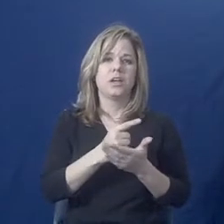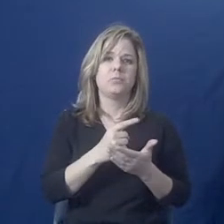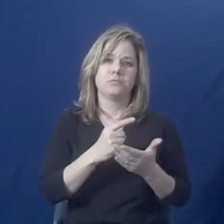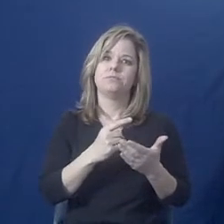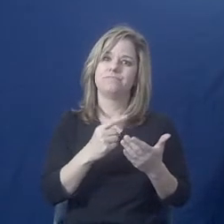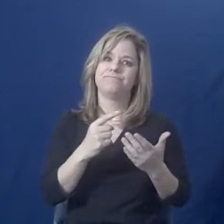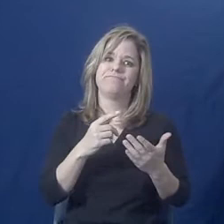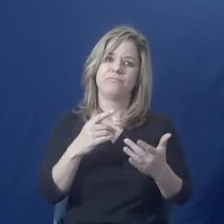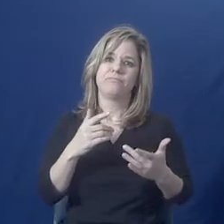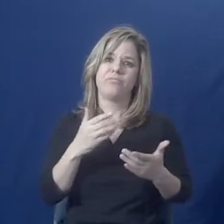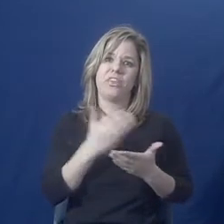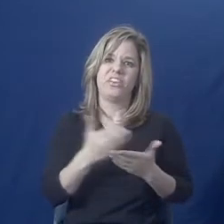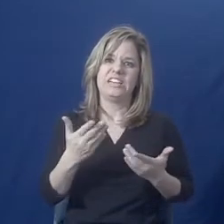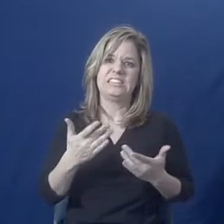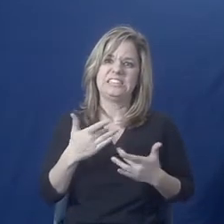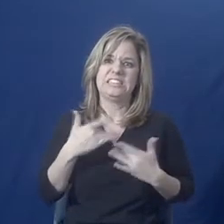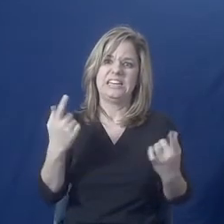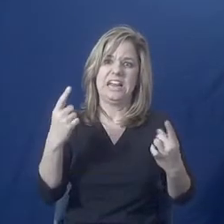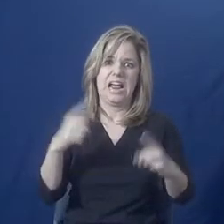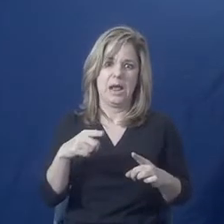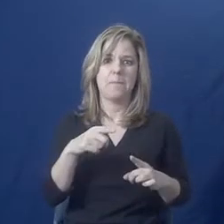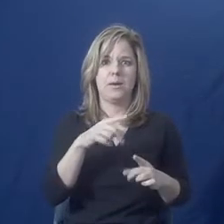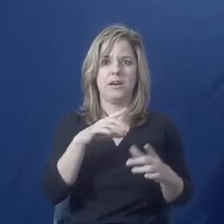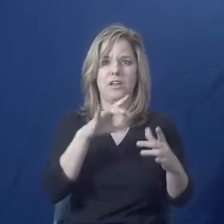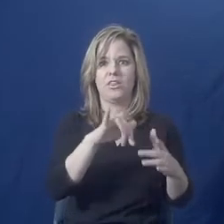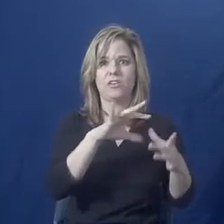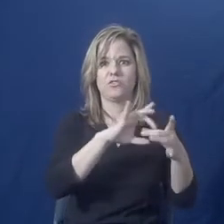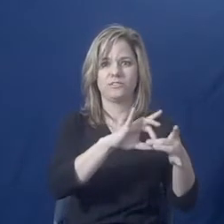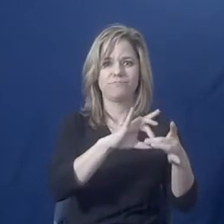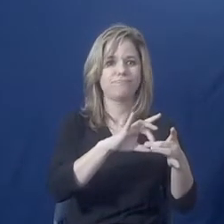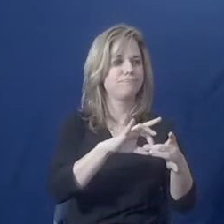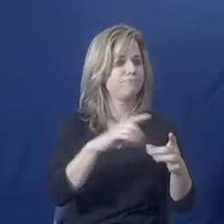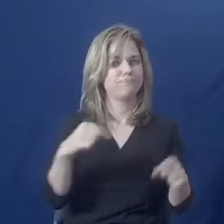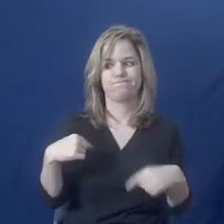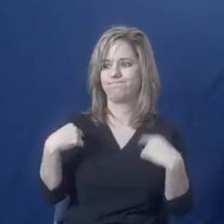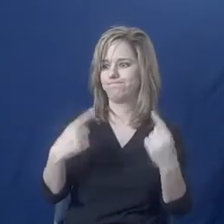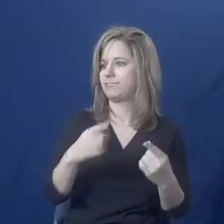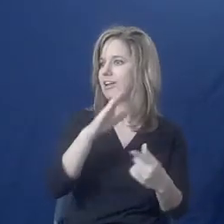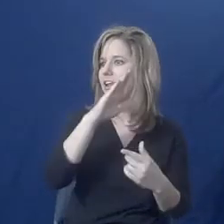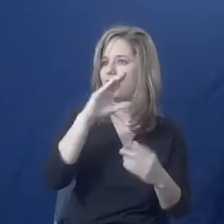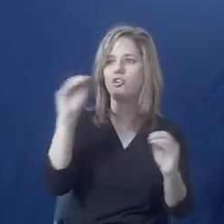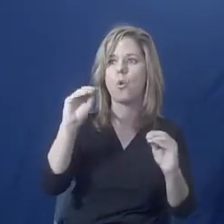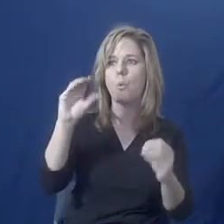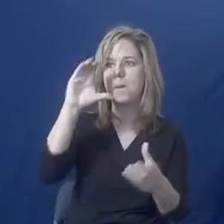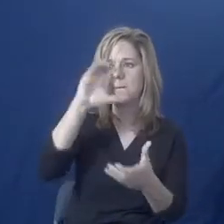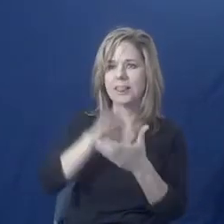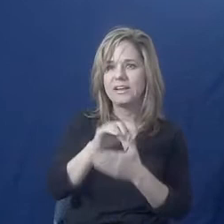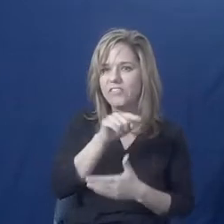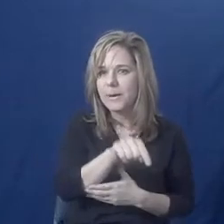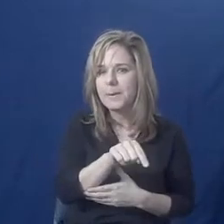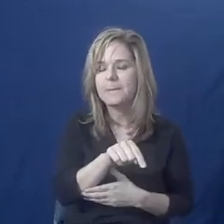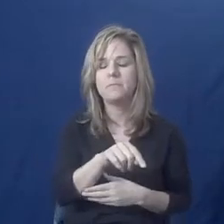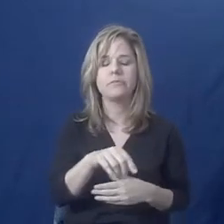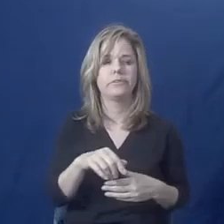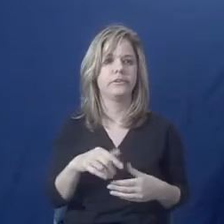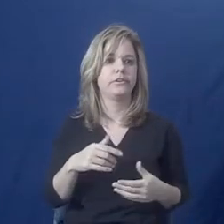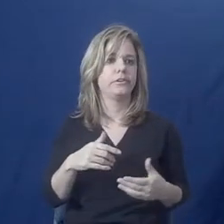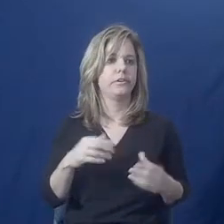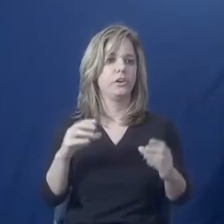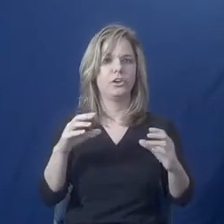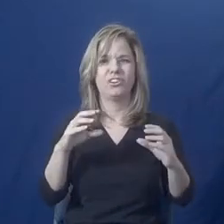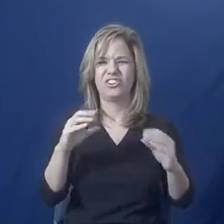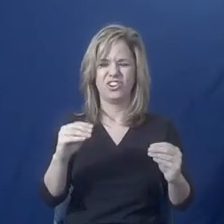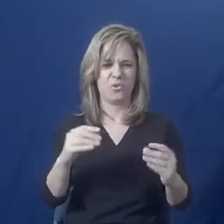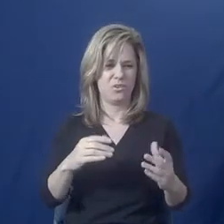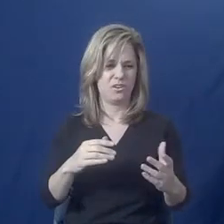abusive relationships is they have not been believed, they have not been credited, they have